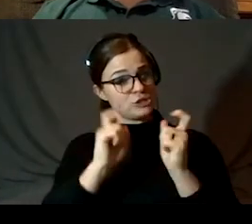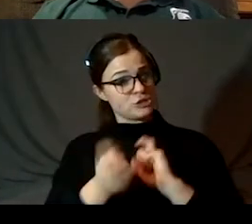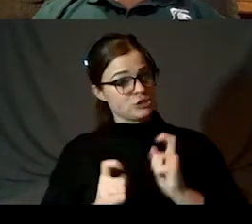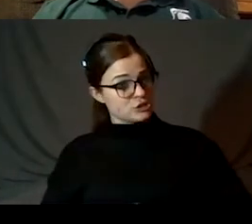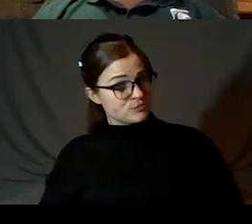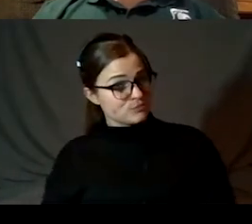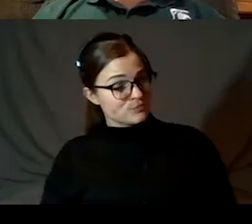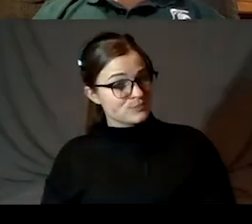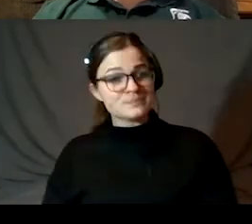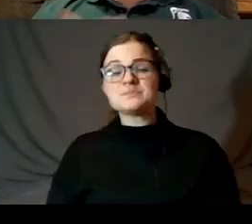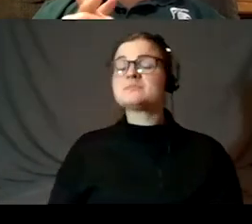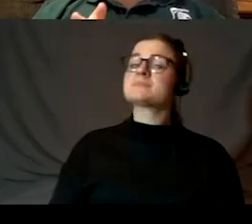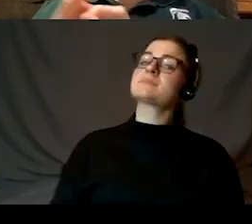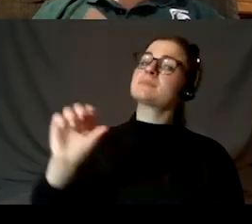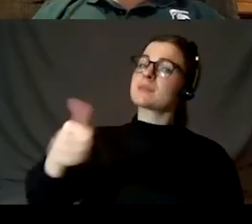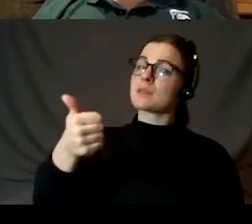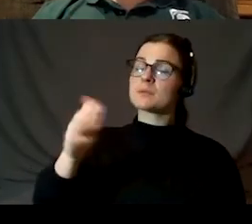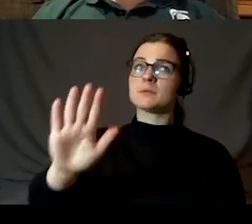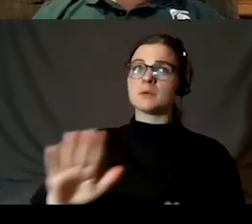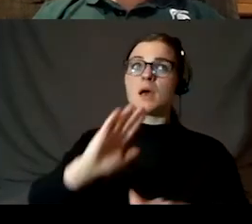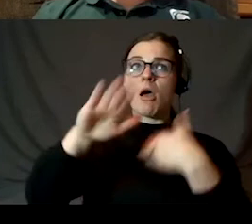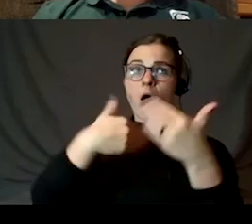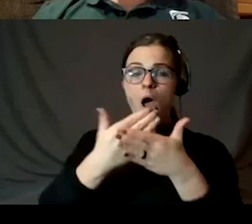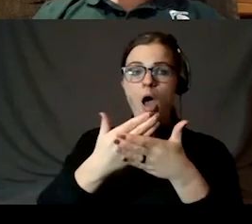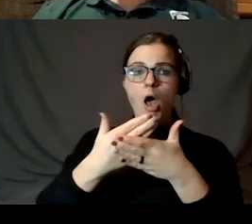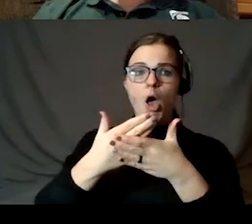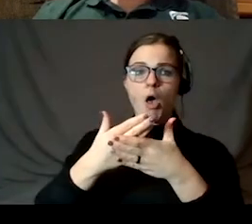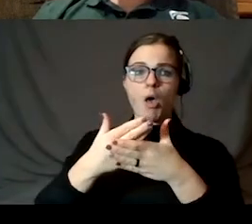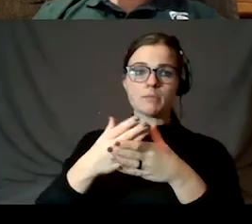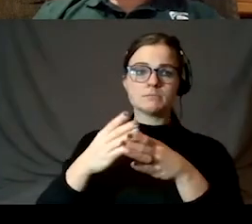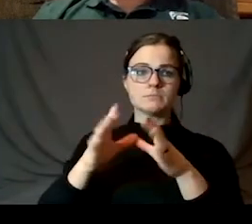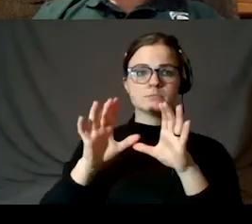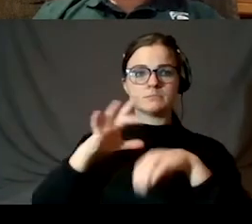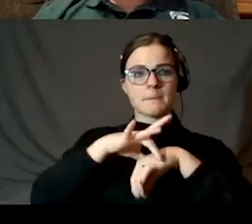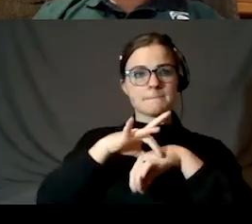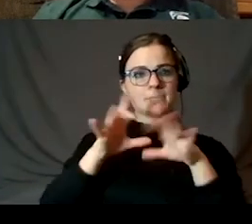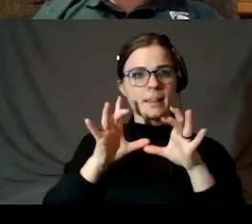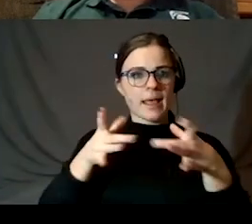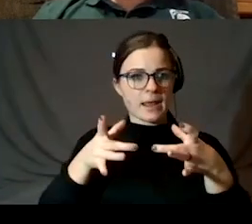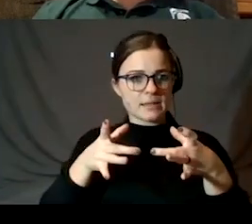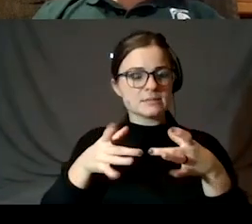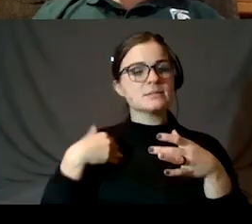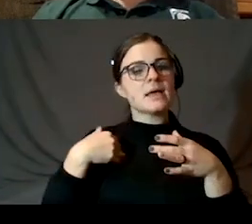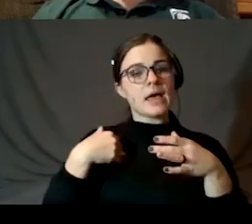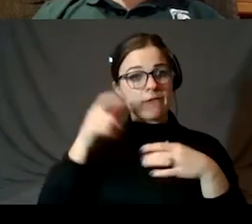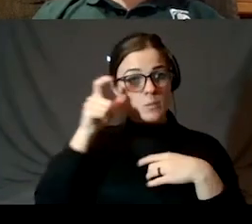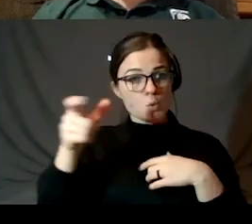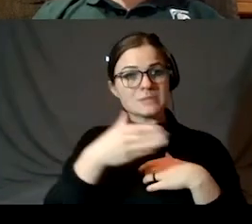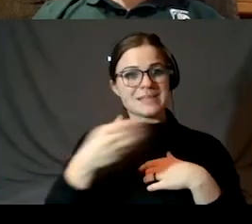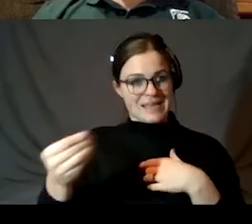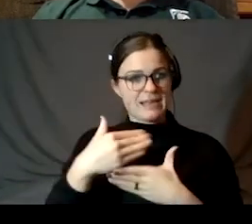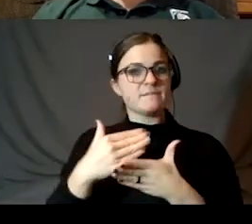Other moons will have different, all planets and moons have phases. And